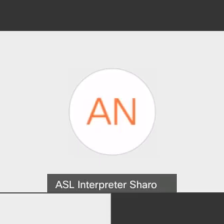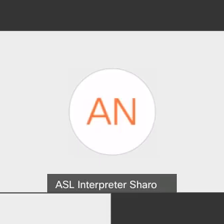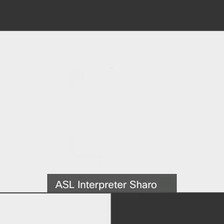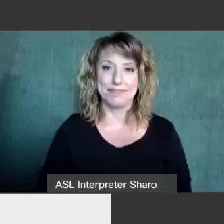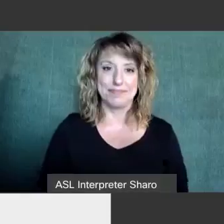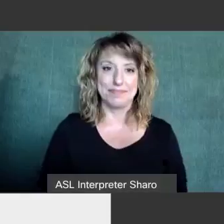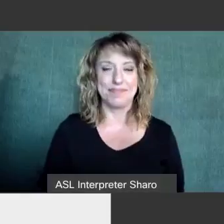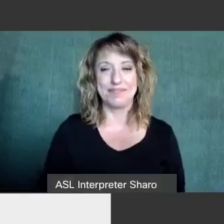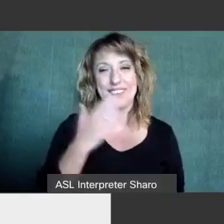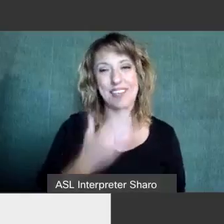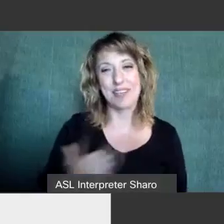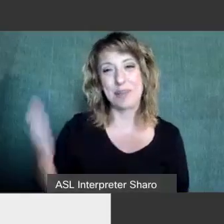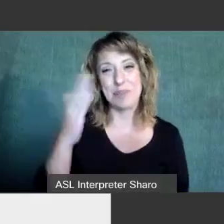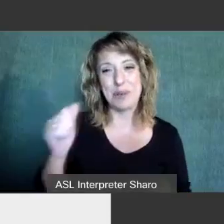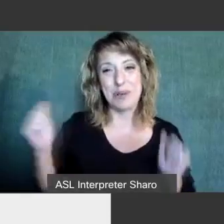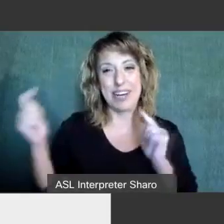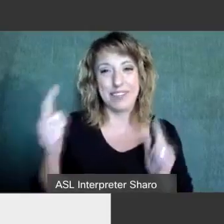Good morning, everyone.